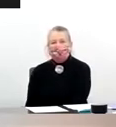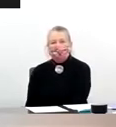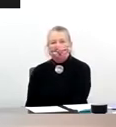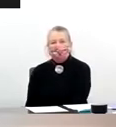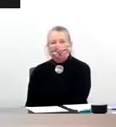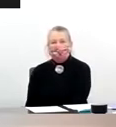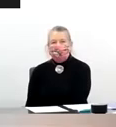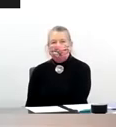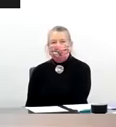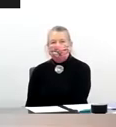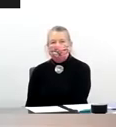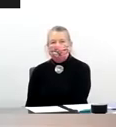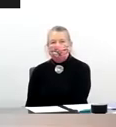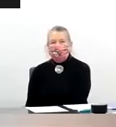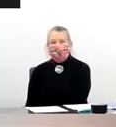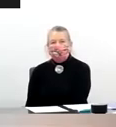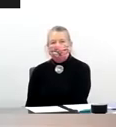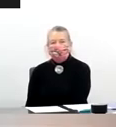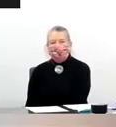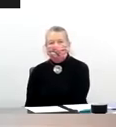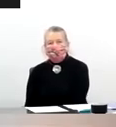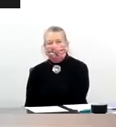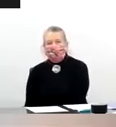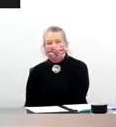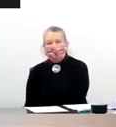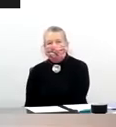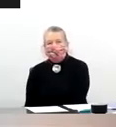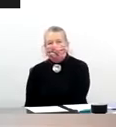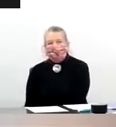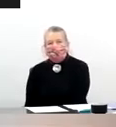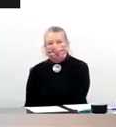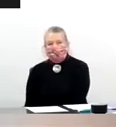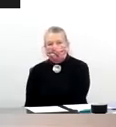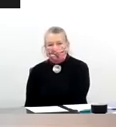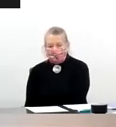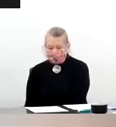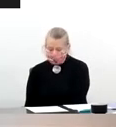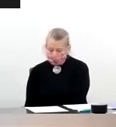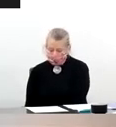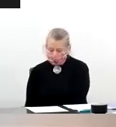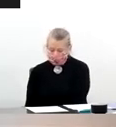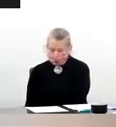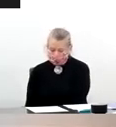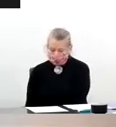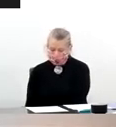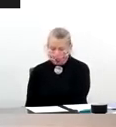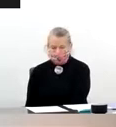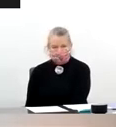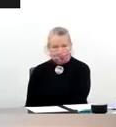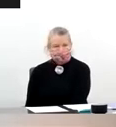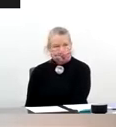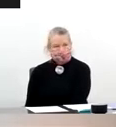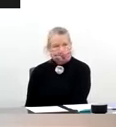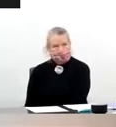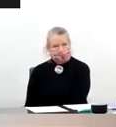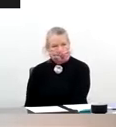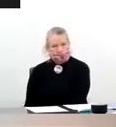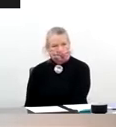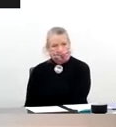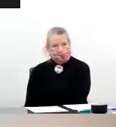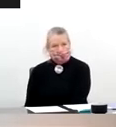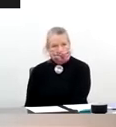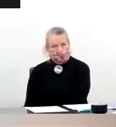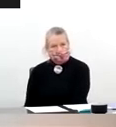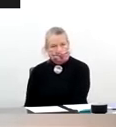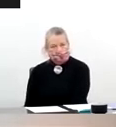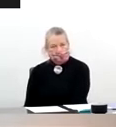quadruple the testing capacity in the nation. Next slide, please. So again, quick touch on